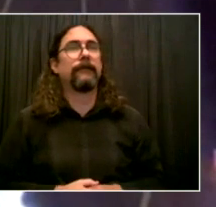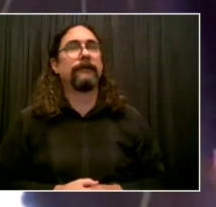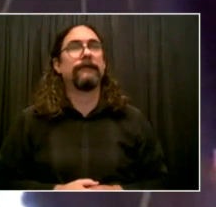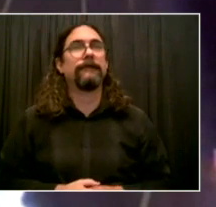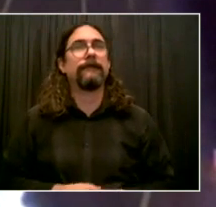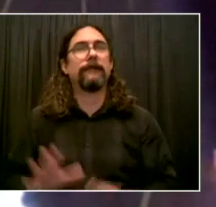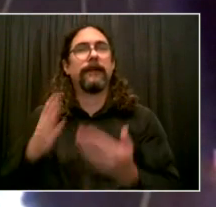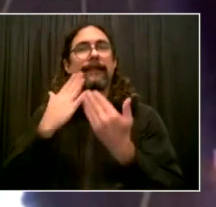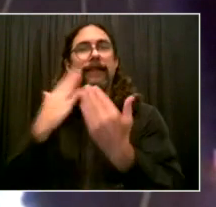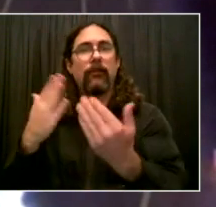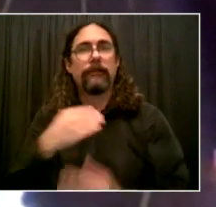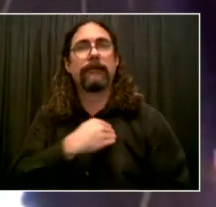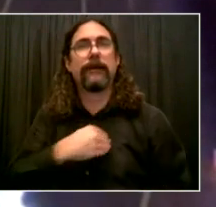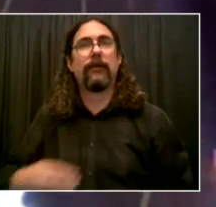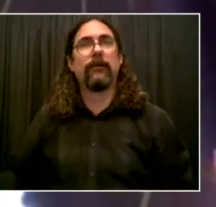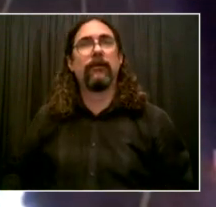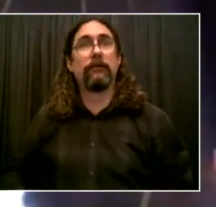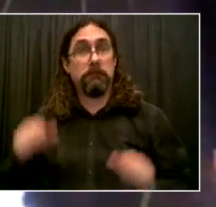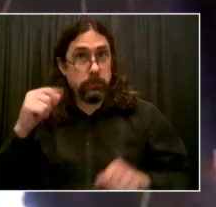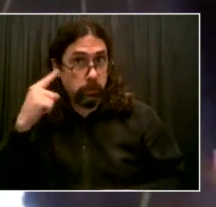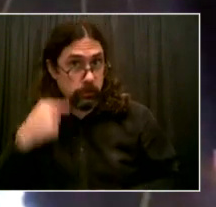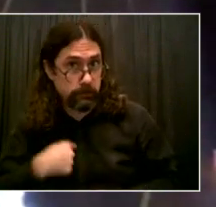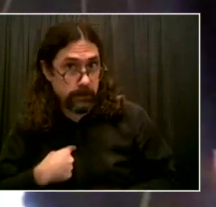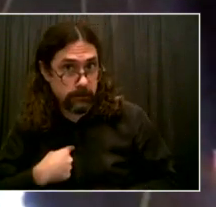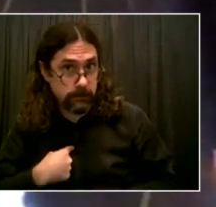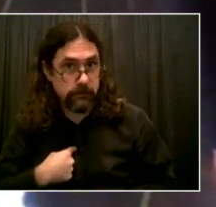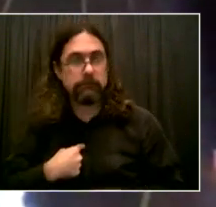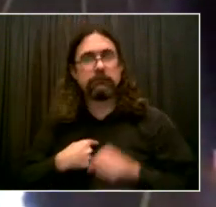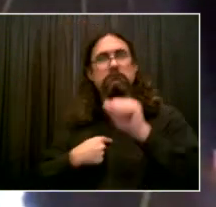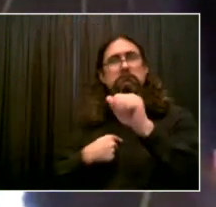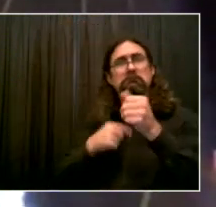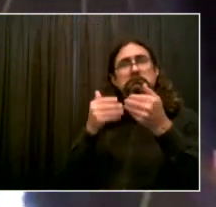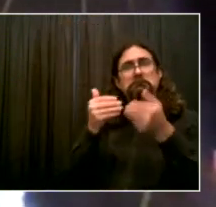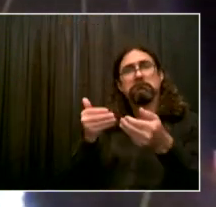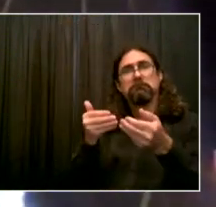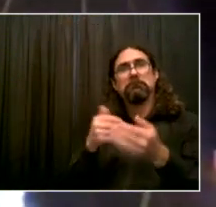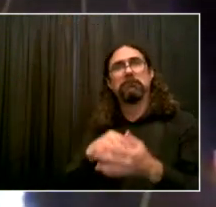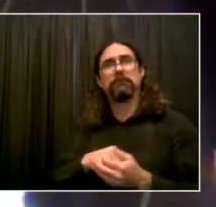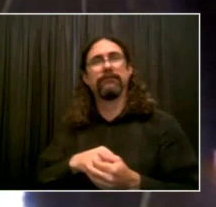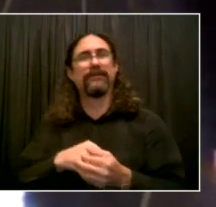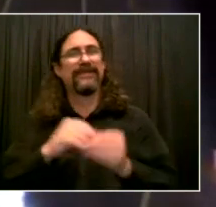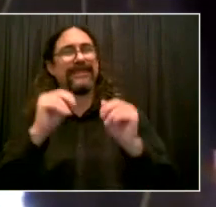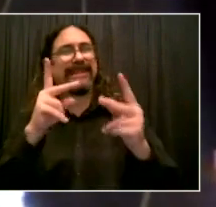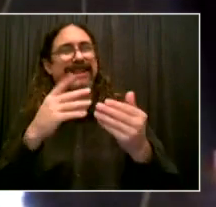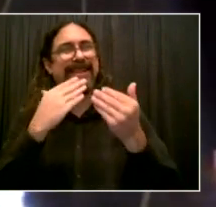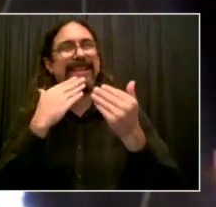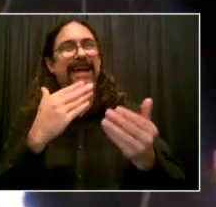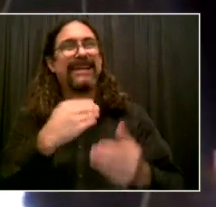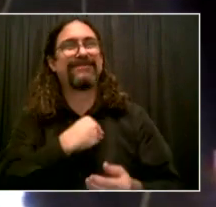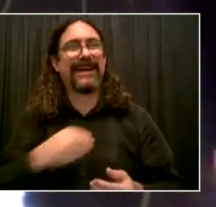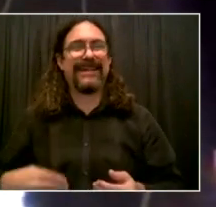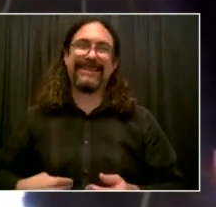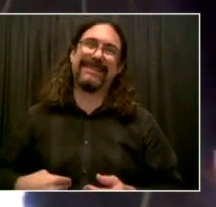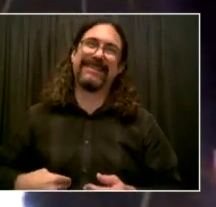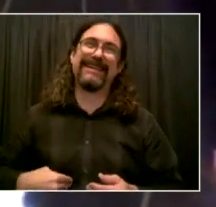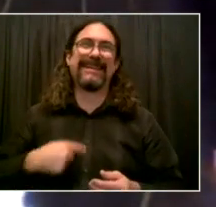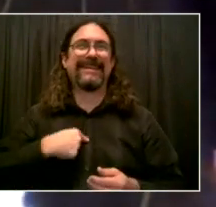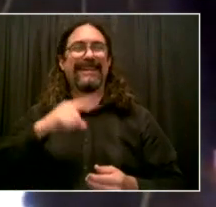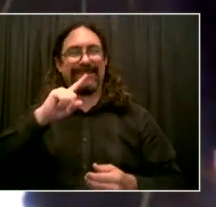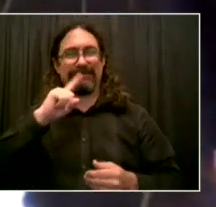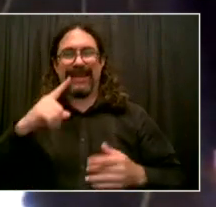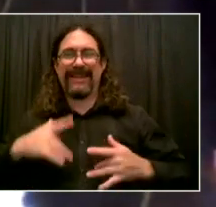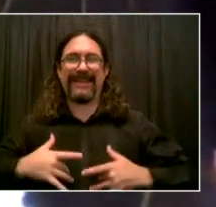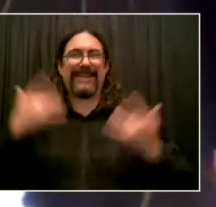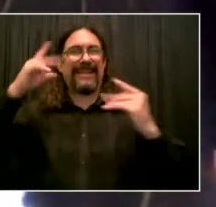go. You're good. Thank you. Thank you, Mayor de Blasio. I'm so honored to have been invited to speak today at the launch